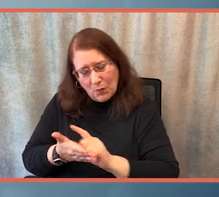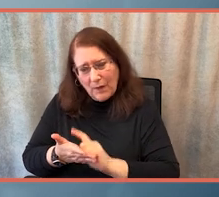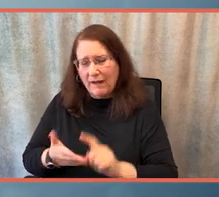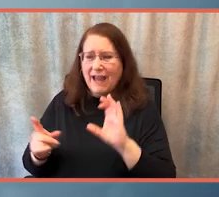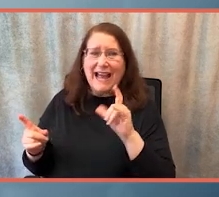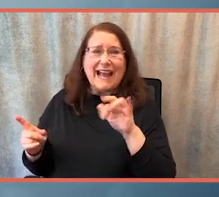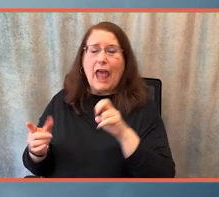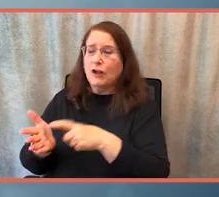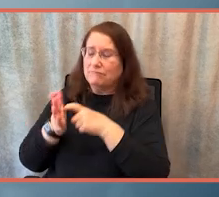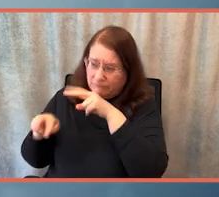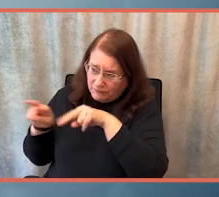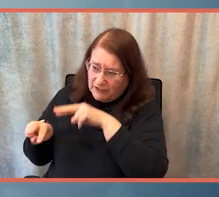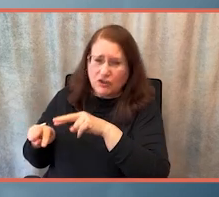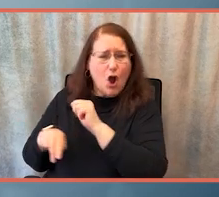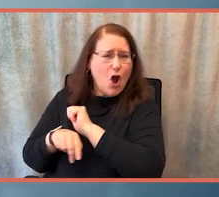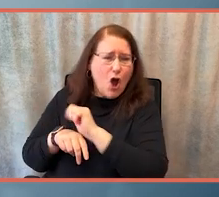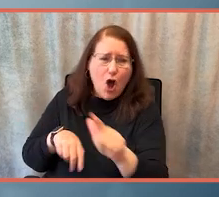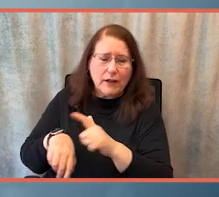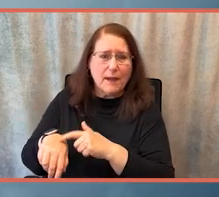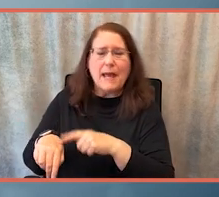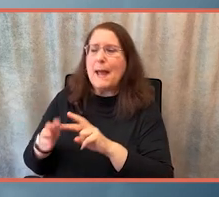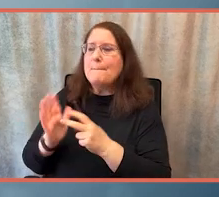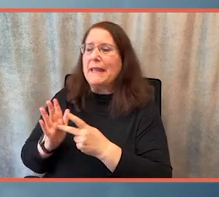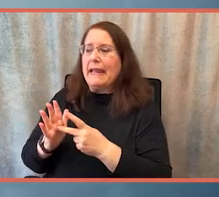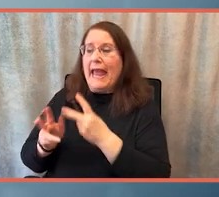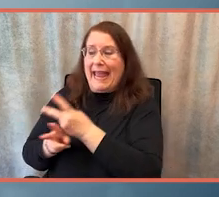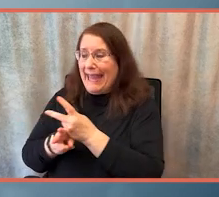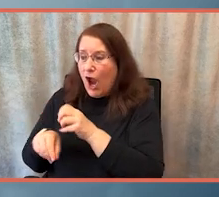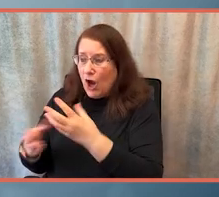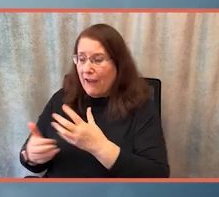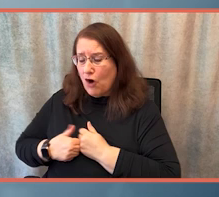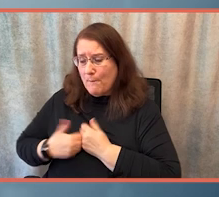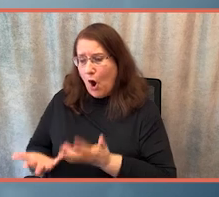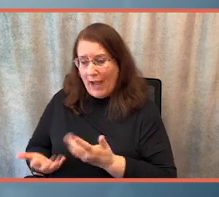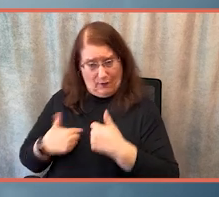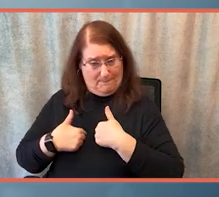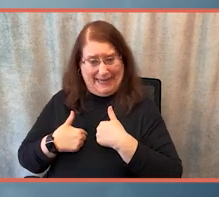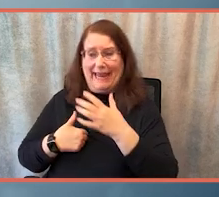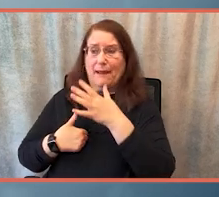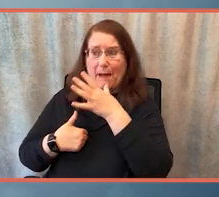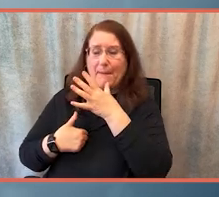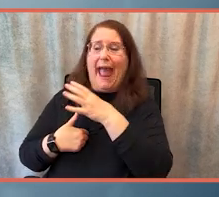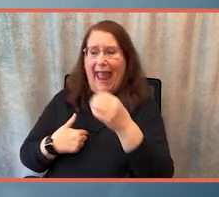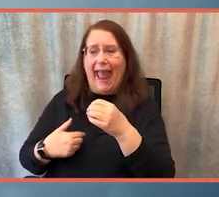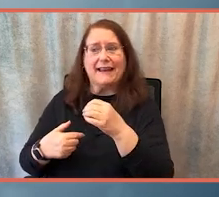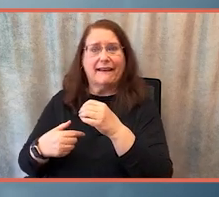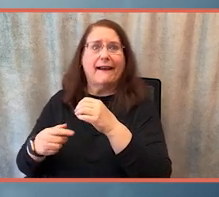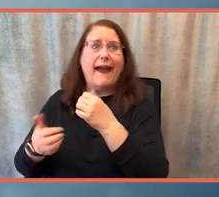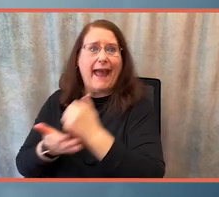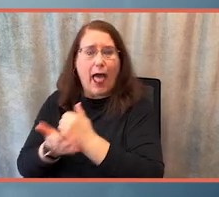one-to-one supervision at all times. So caregiver burnout for me as her mother is very real, but also for the help we have.